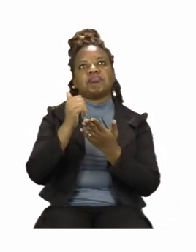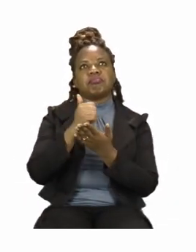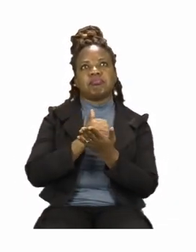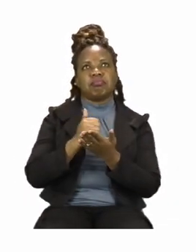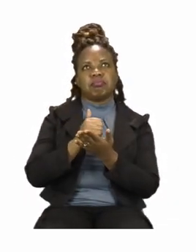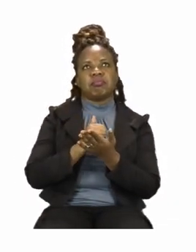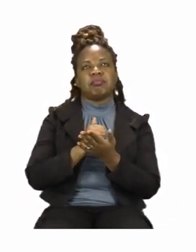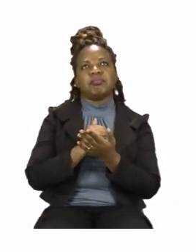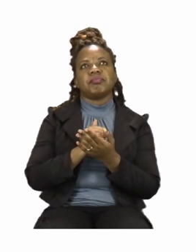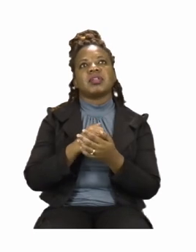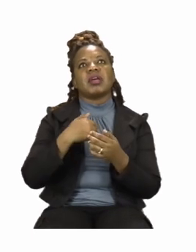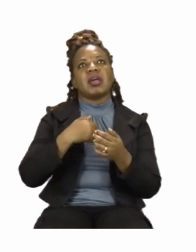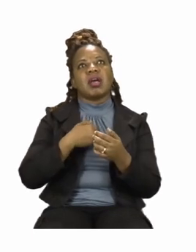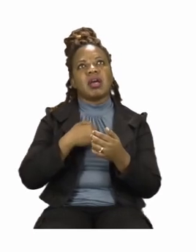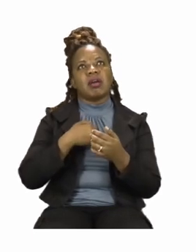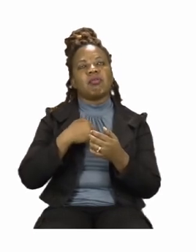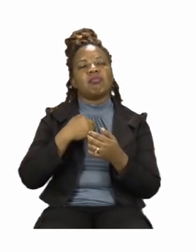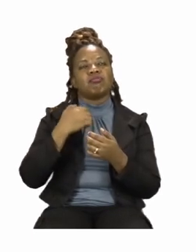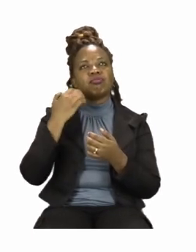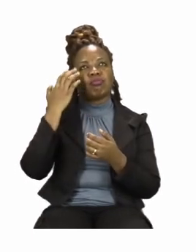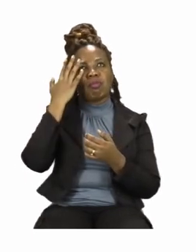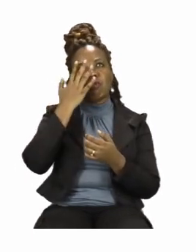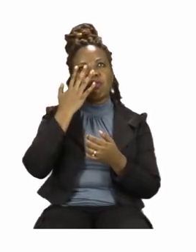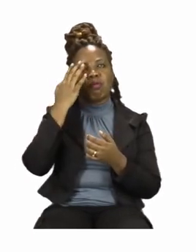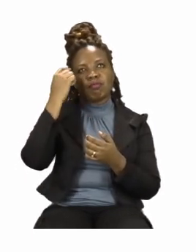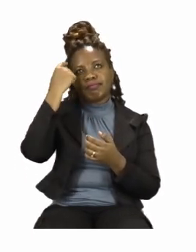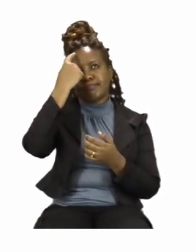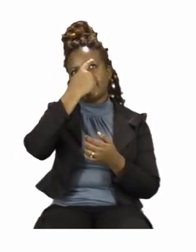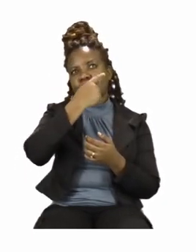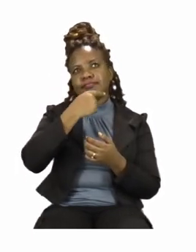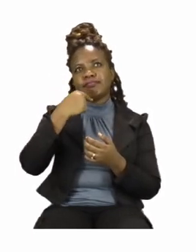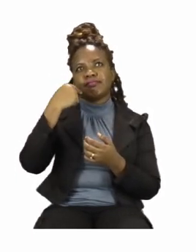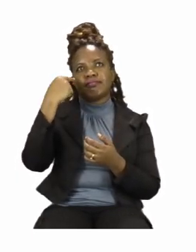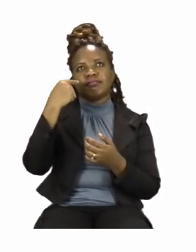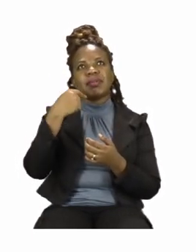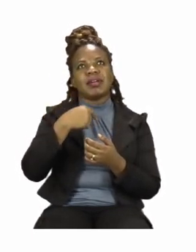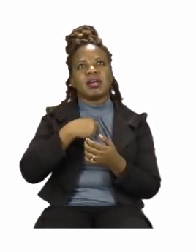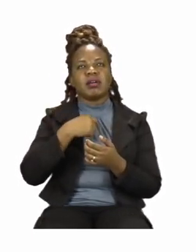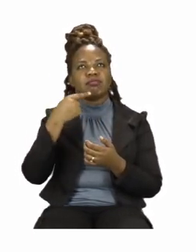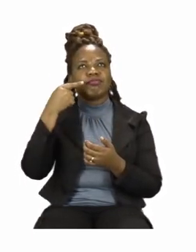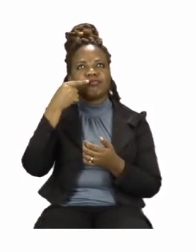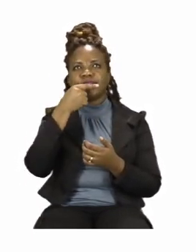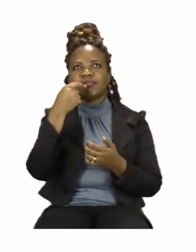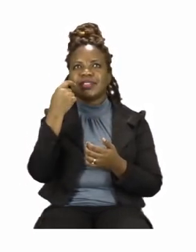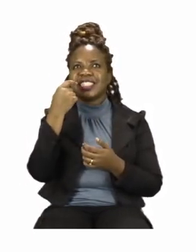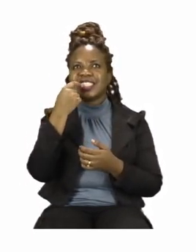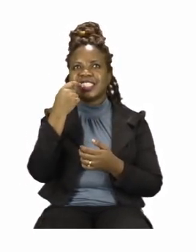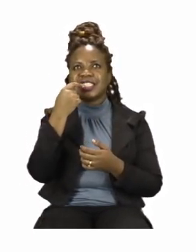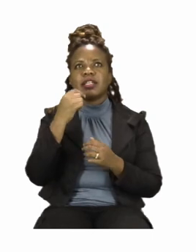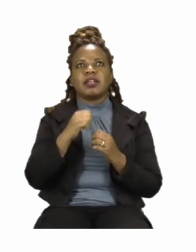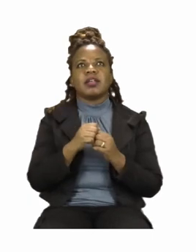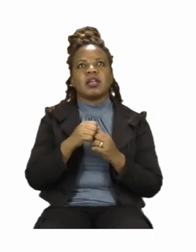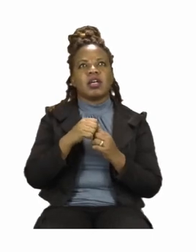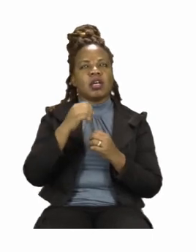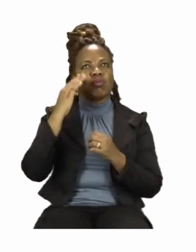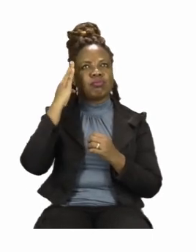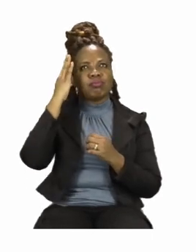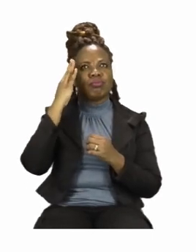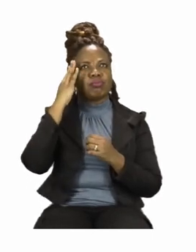from my hair. I scrub my nails and cut them short.